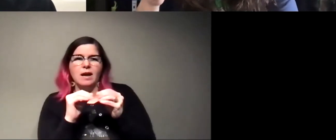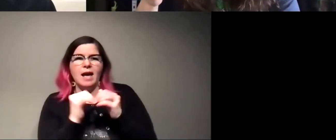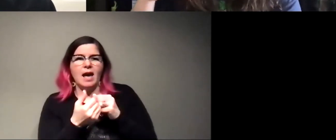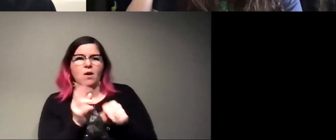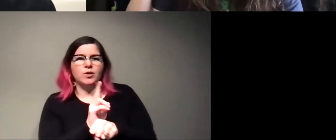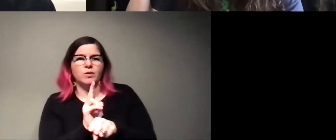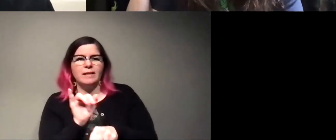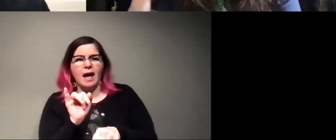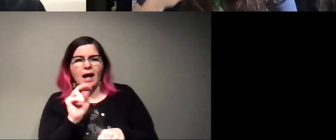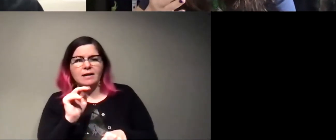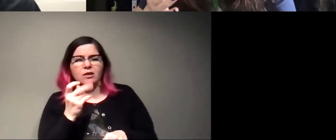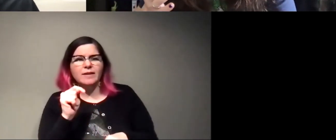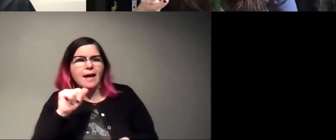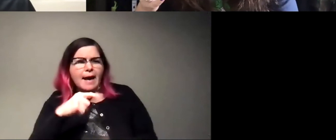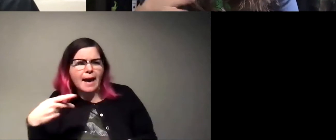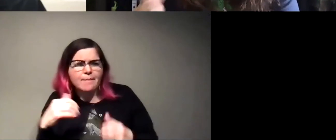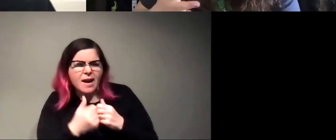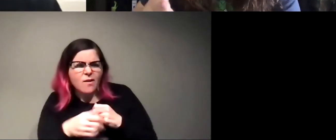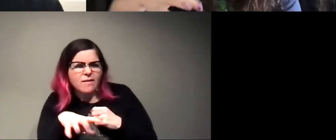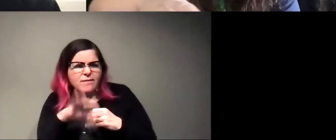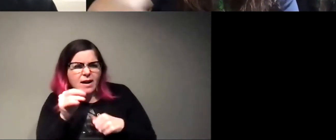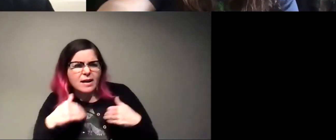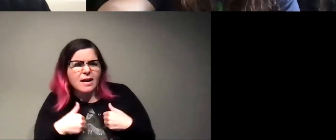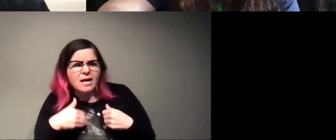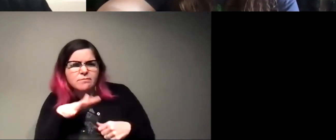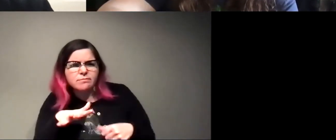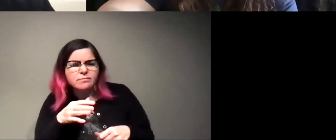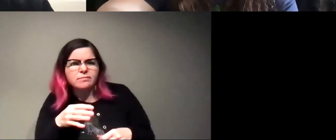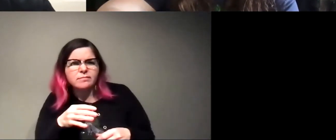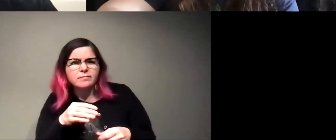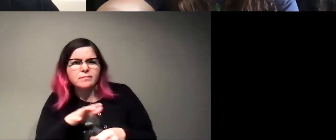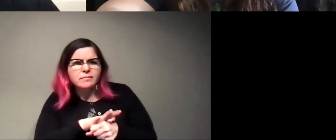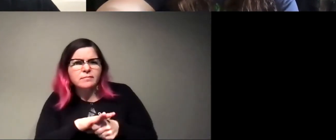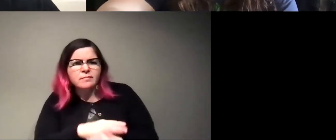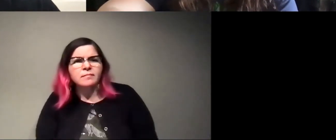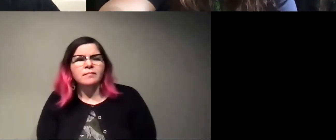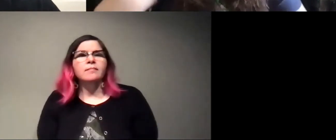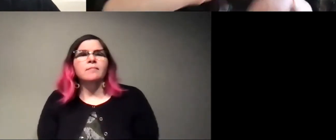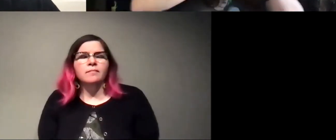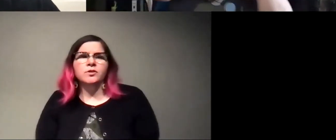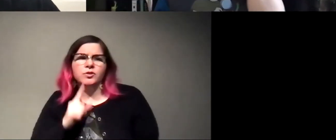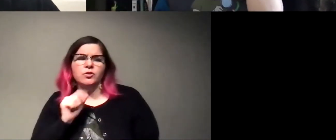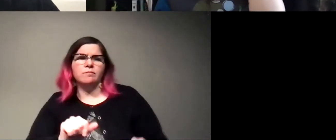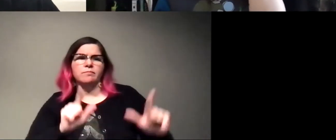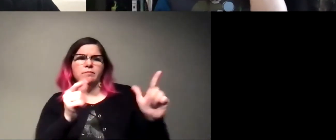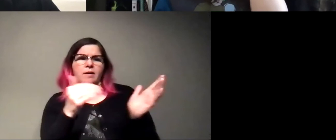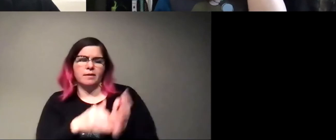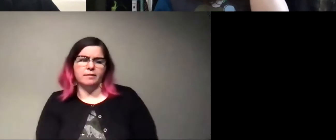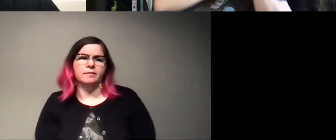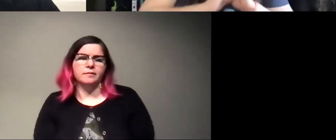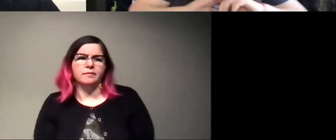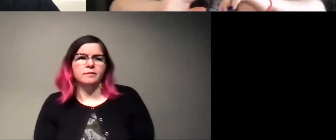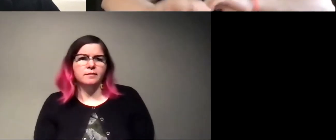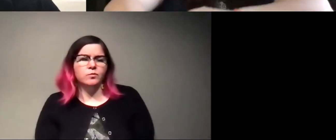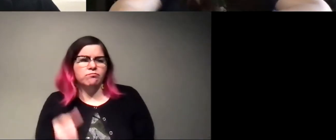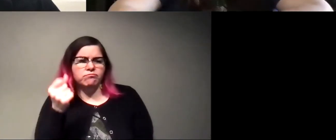iNaturalist to find, um, animals in our local environment? Sure. Let me, let me pull that slide back up just so you guys have like